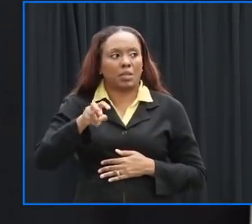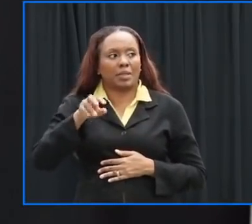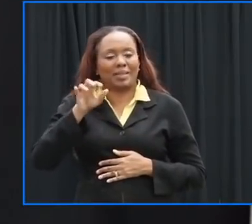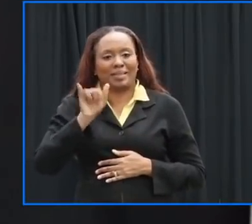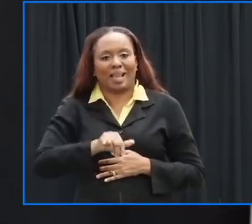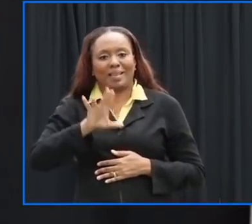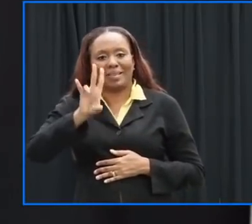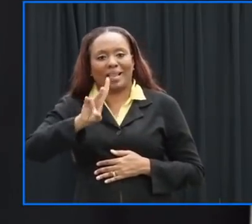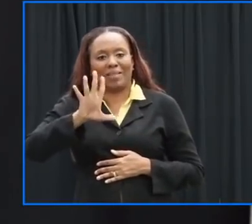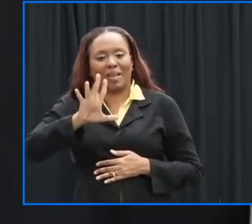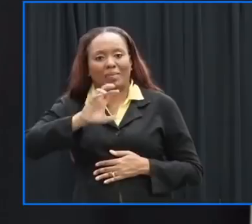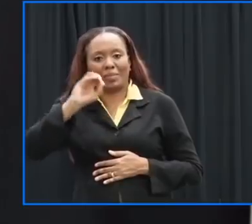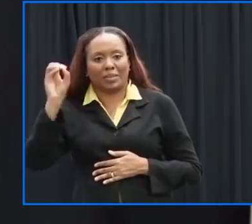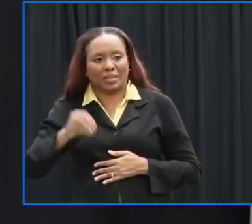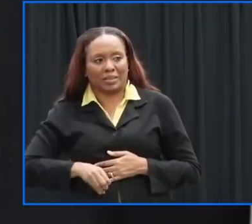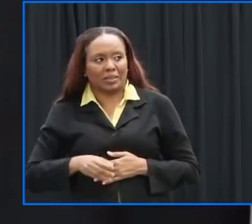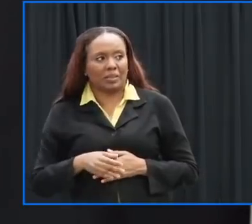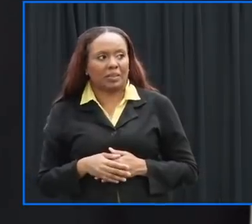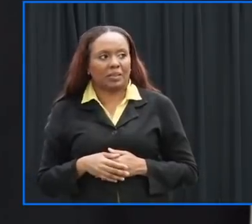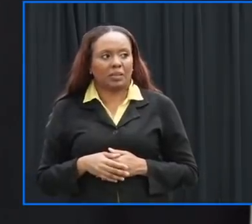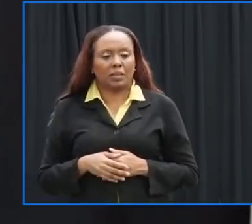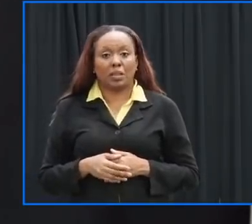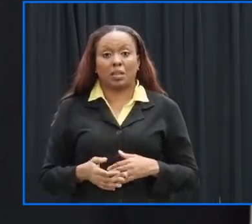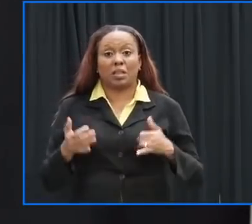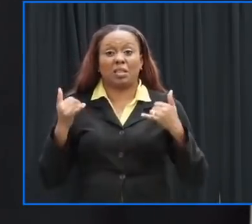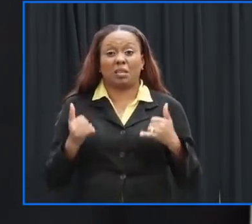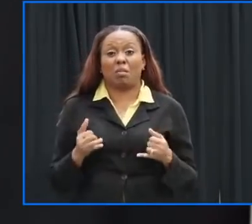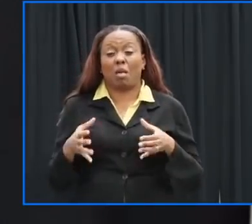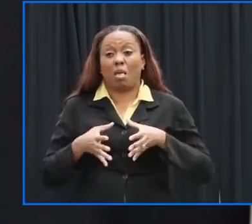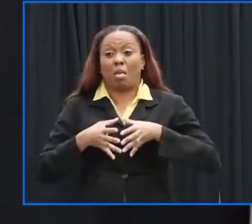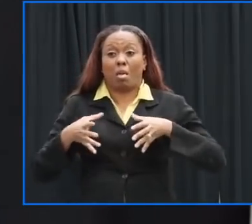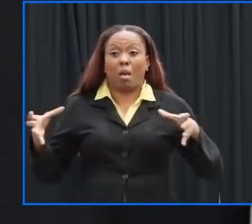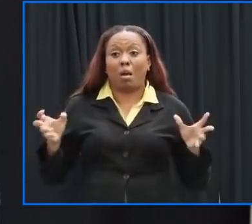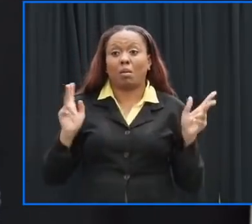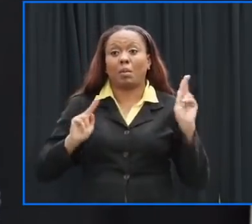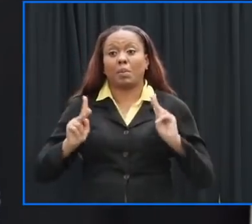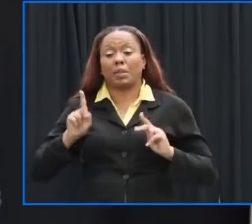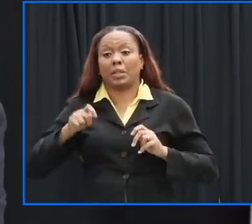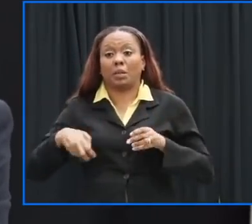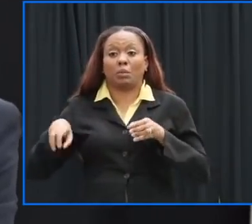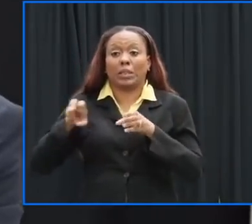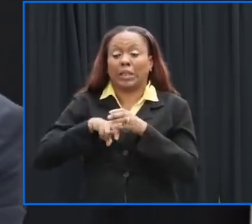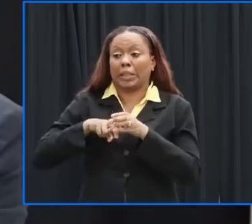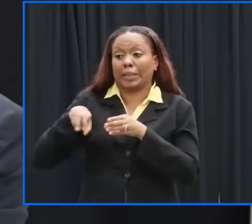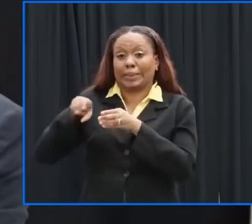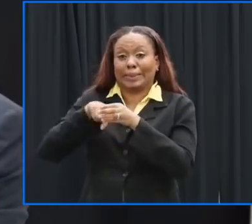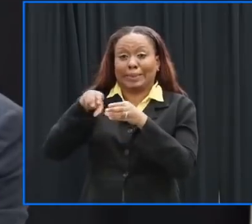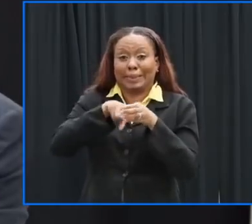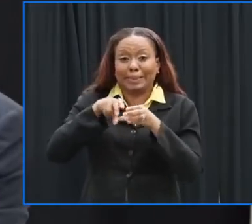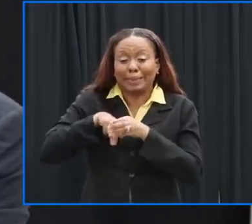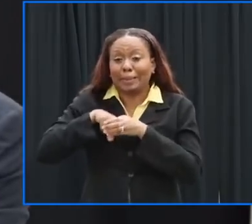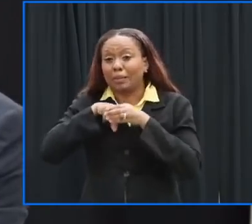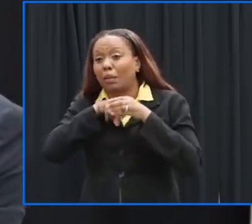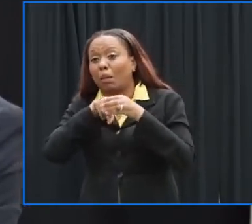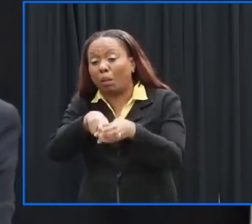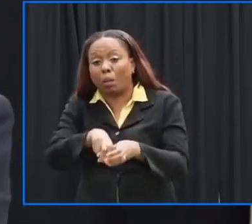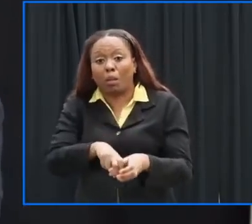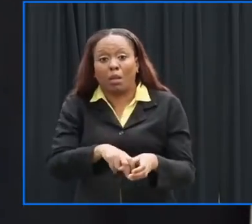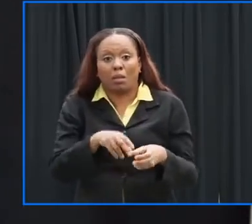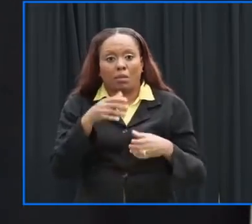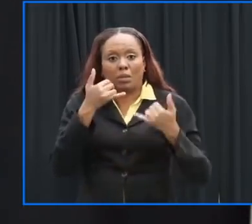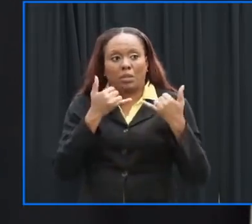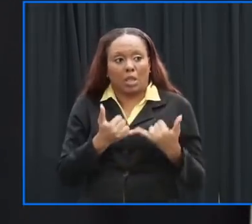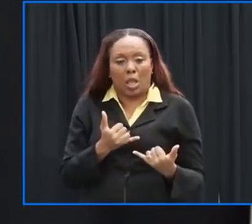percent obviously given the large number of people that will have to be transported uh between now